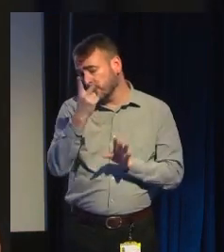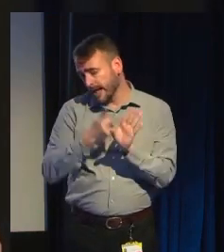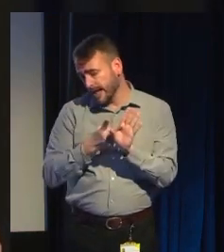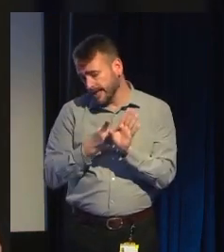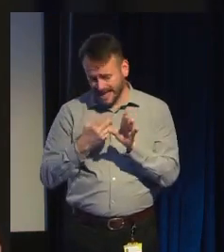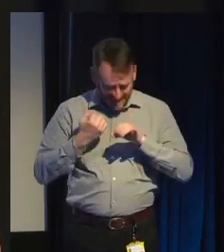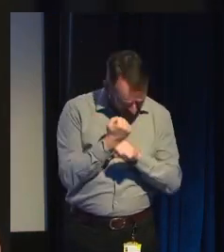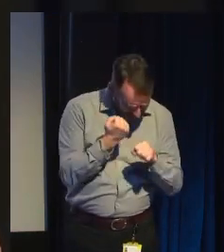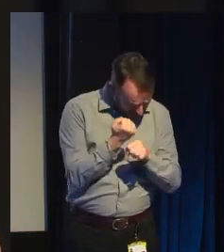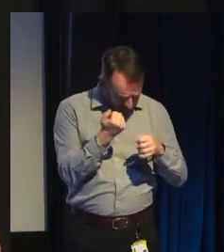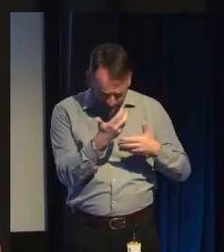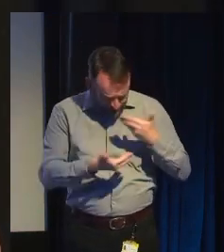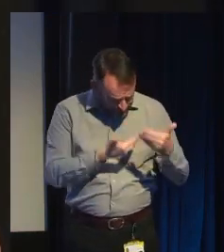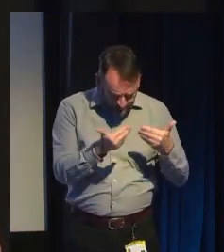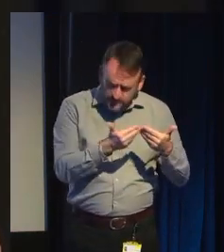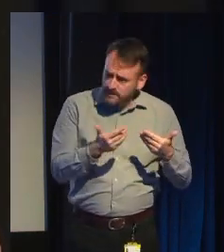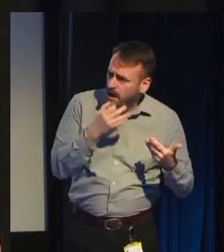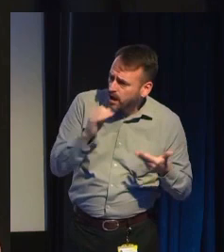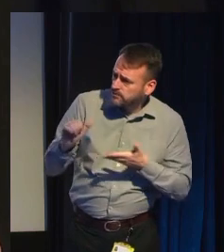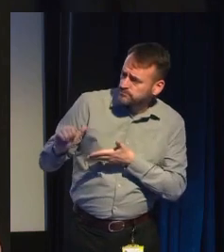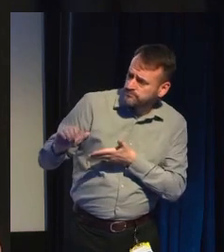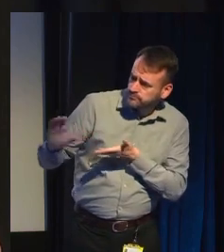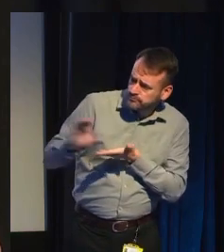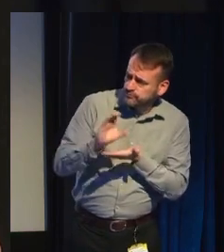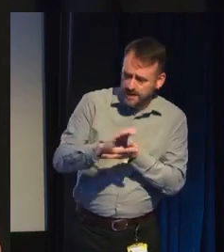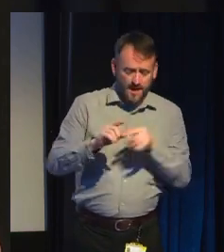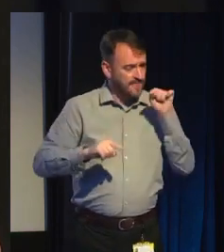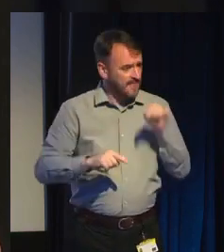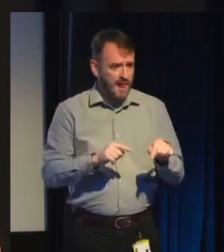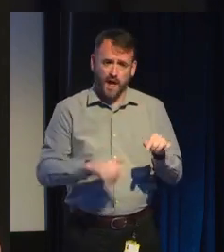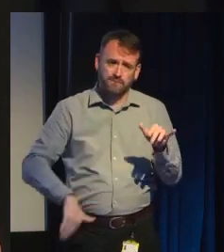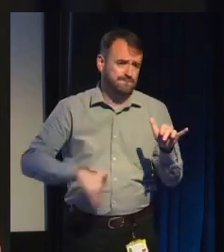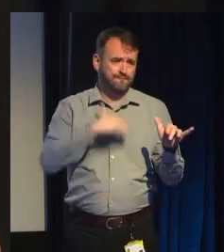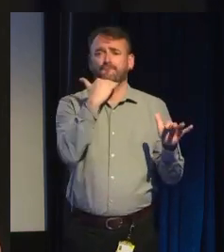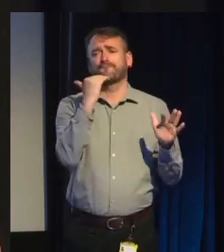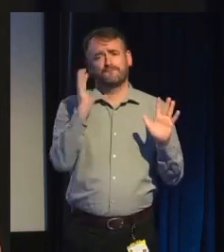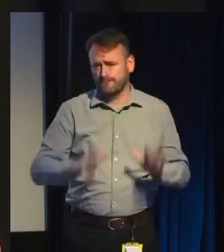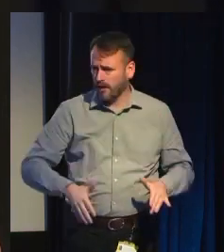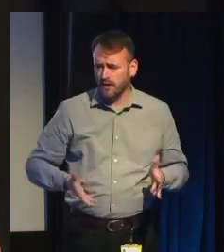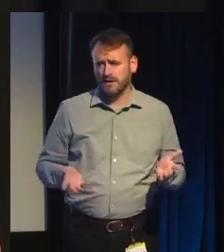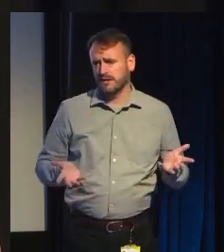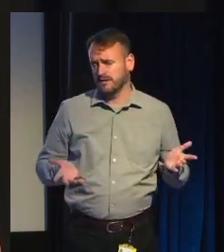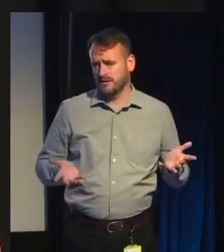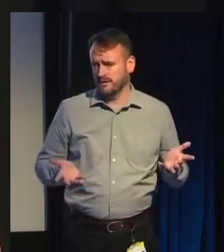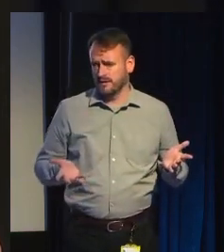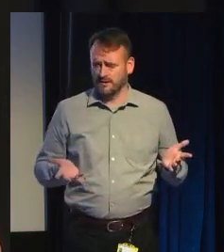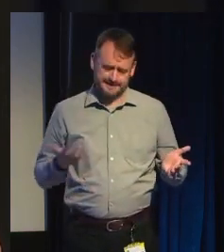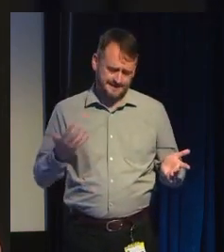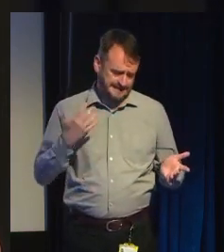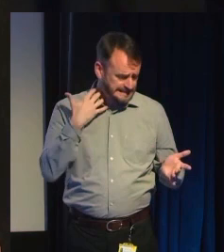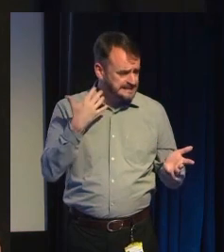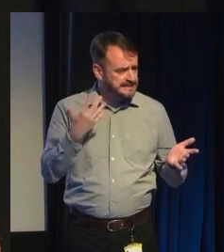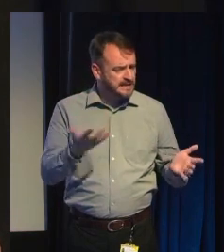and get it backed and supported. And by this time, I was really fucked off. So I decided to, like I had this idea for